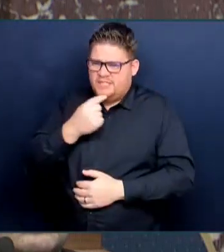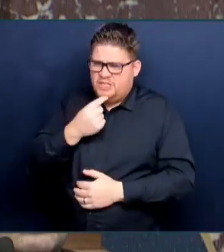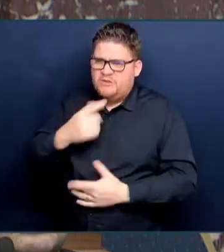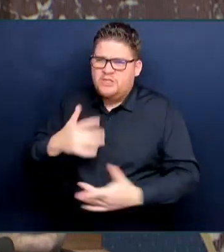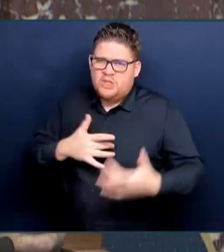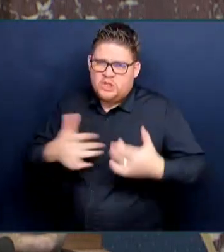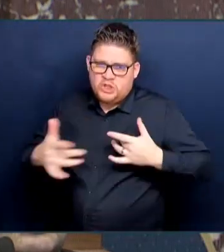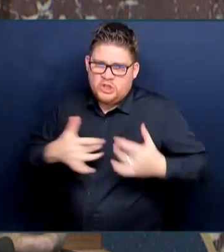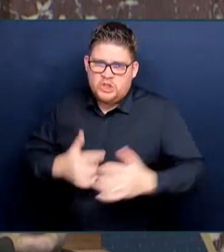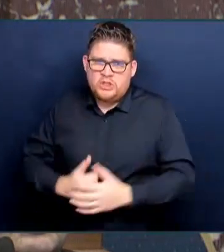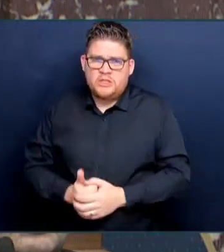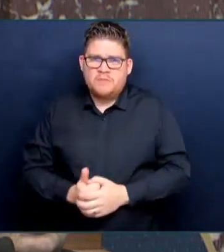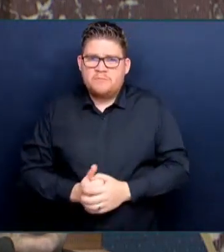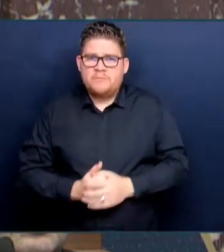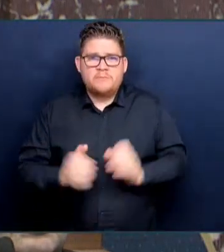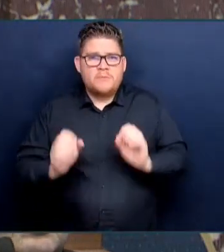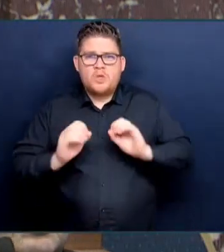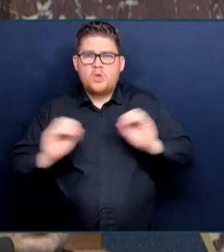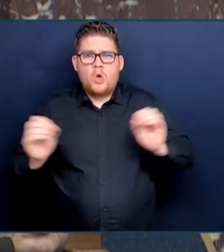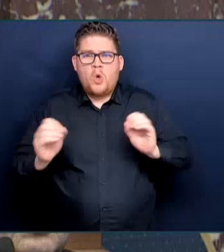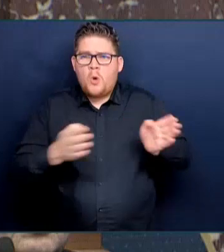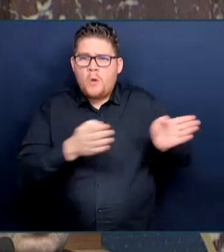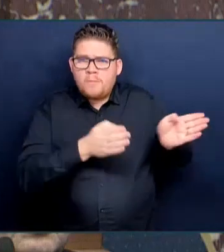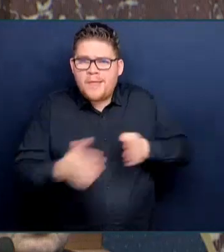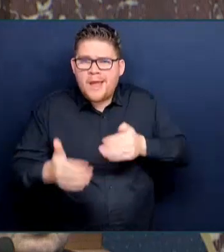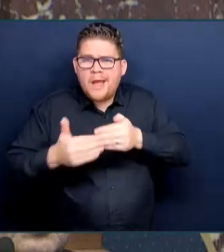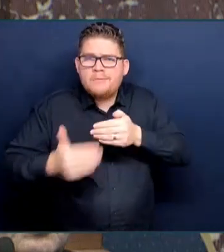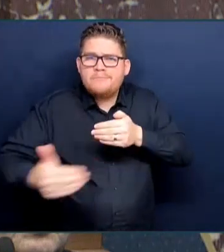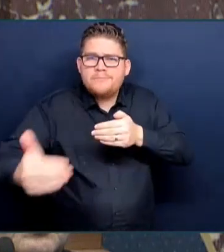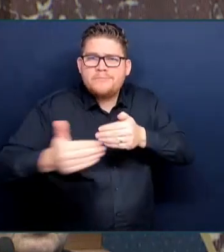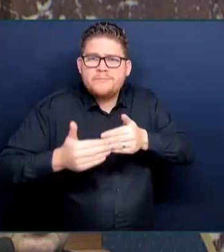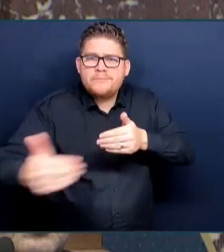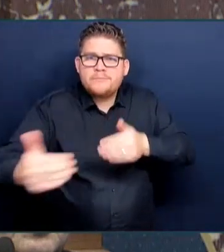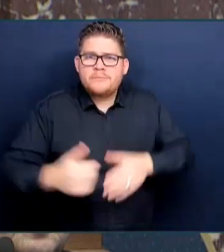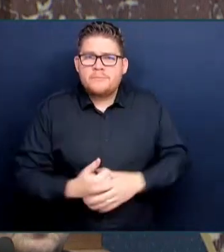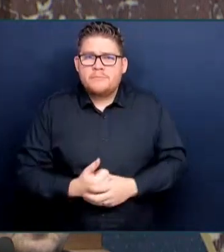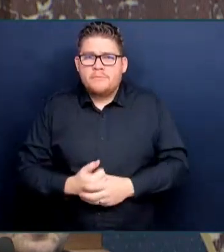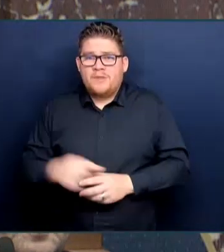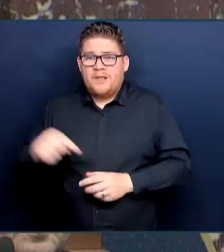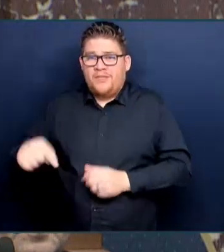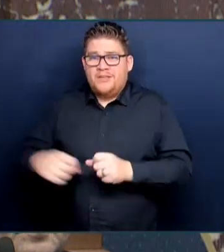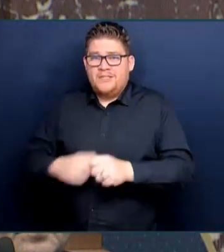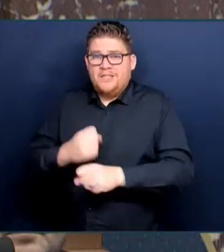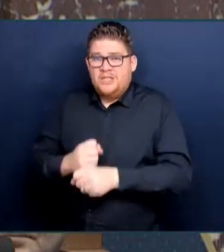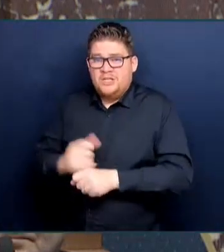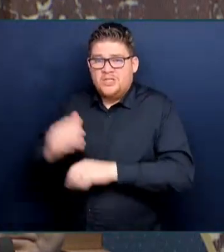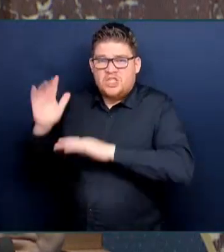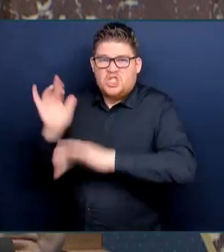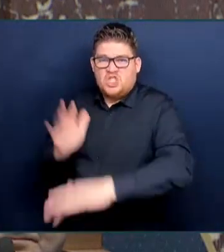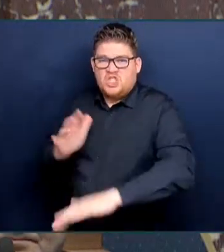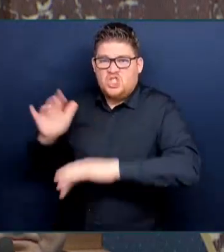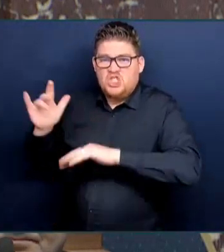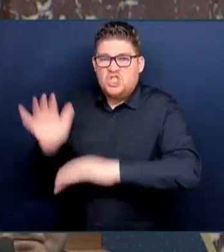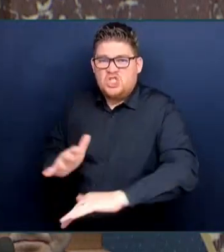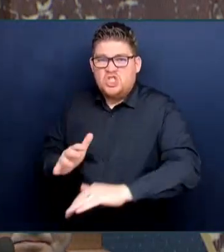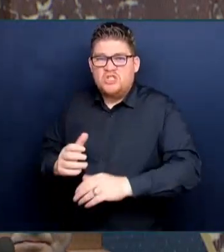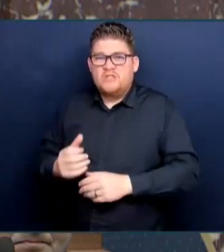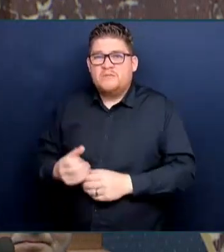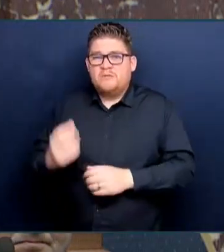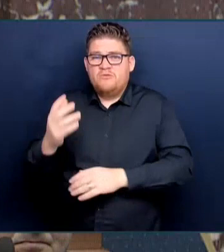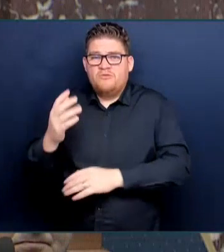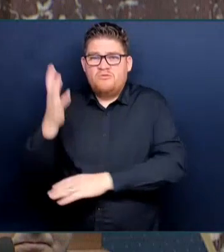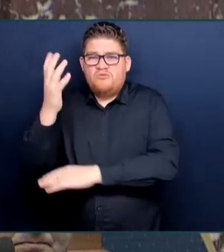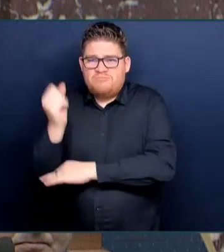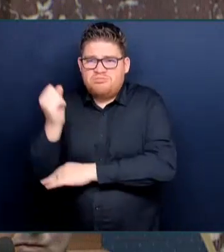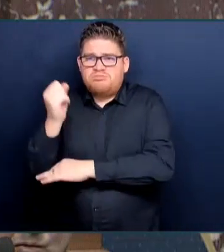have already fallen this year, and more is expected. Mr. Speaker, people are